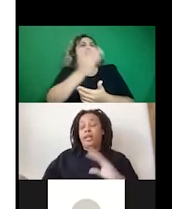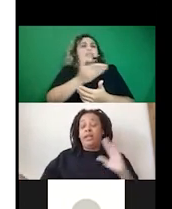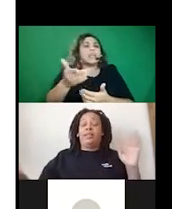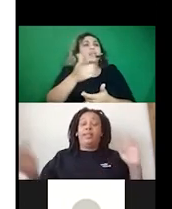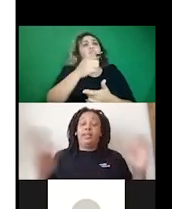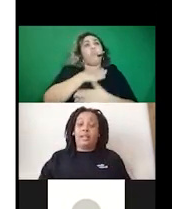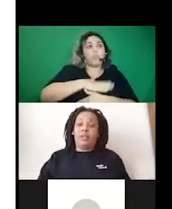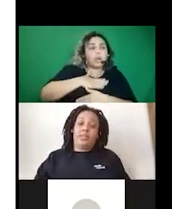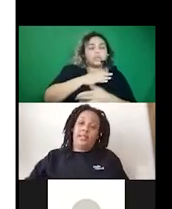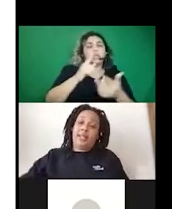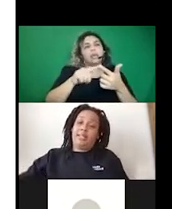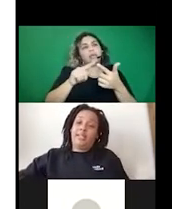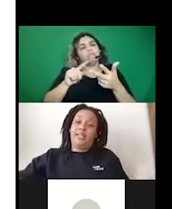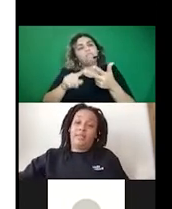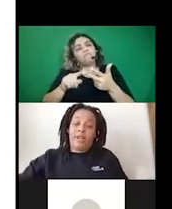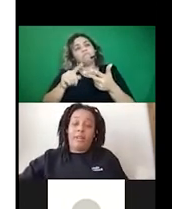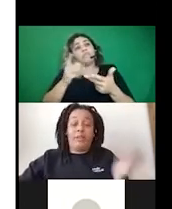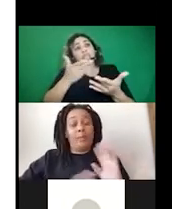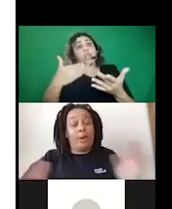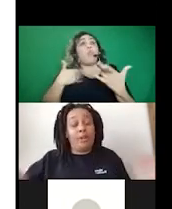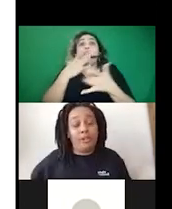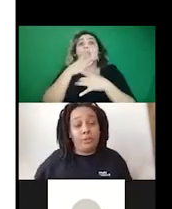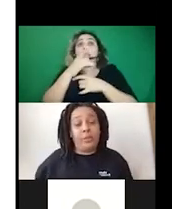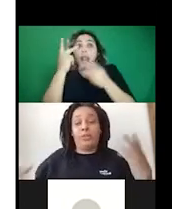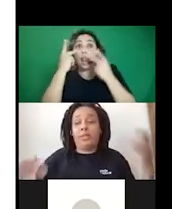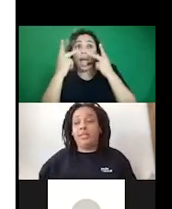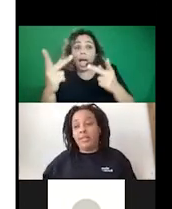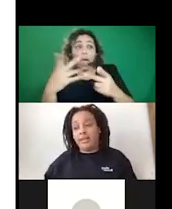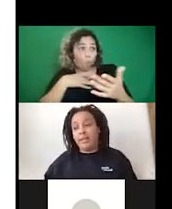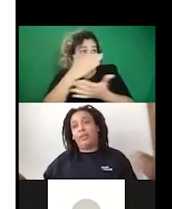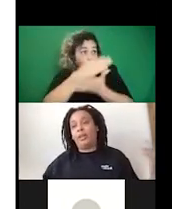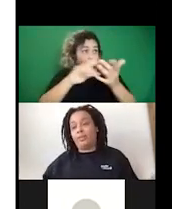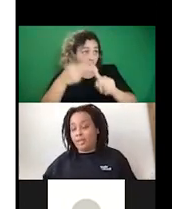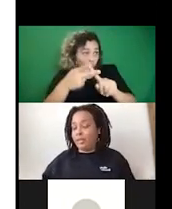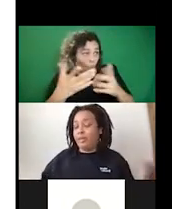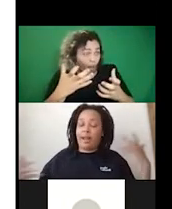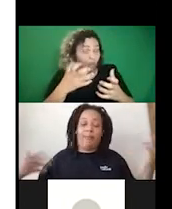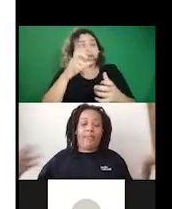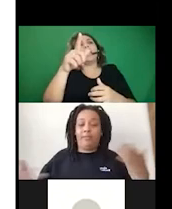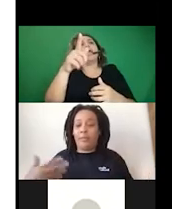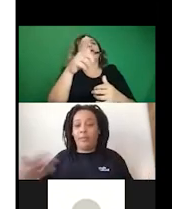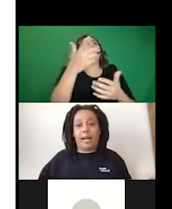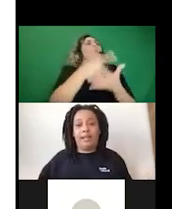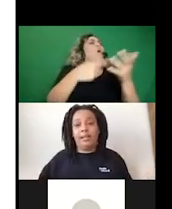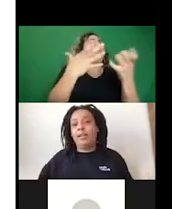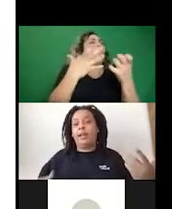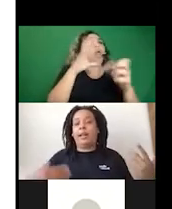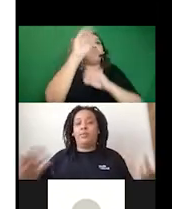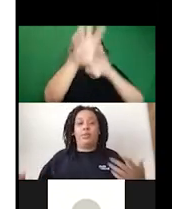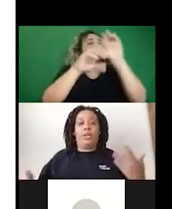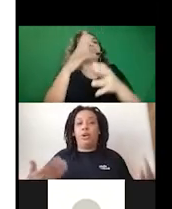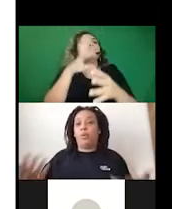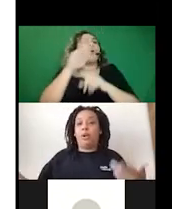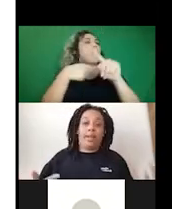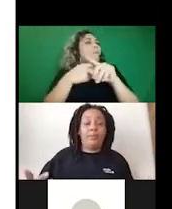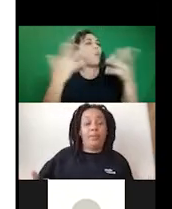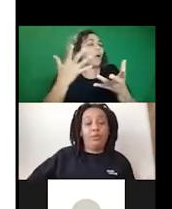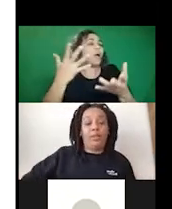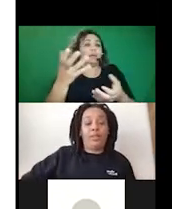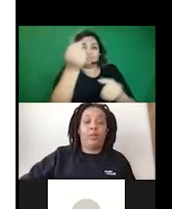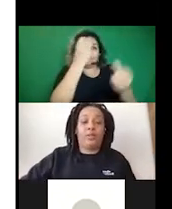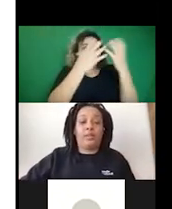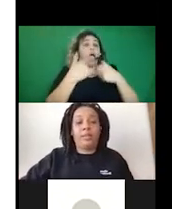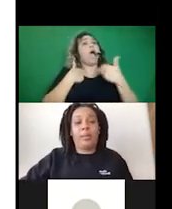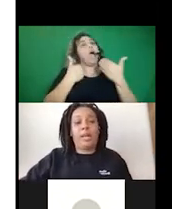appreciated, things that you would like to see different. If we did a part two, what would you like to see? Would love to have that feedback. Um, so we know where to like